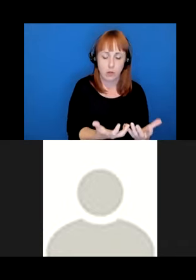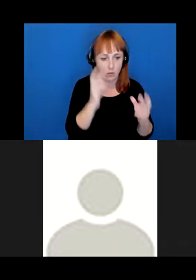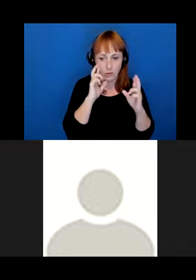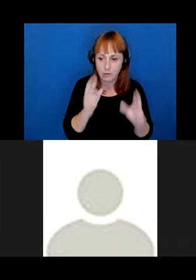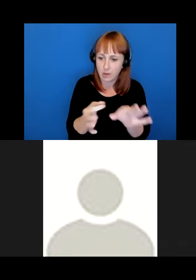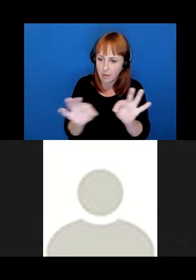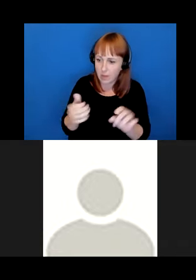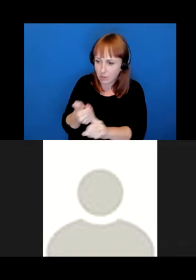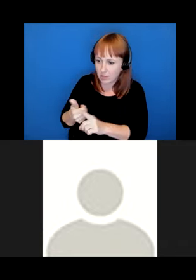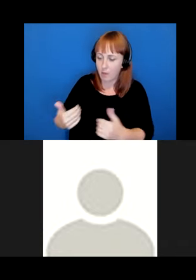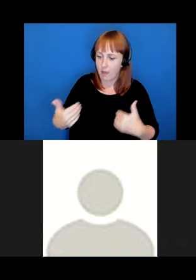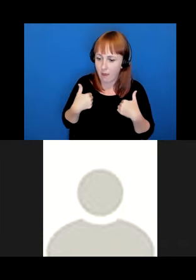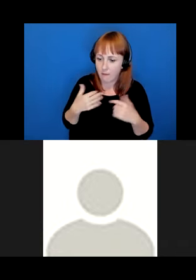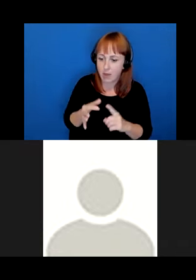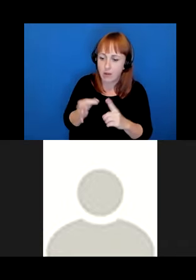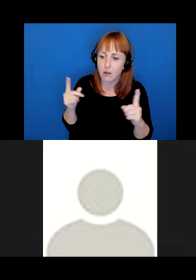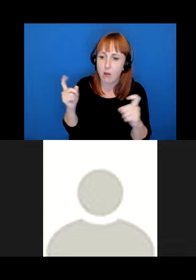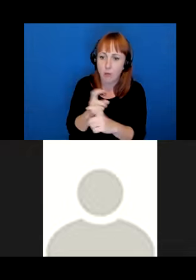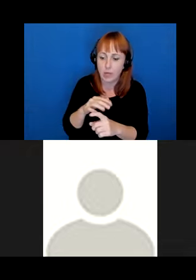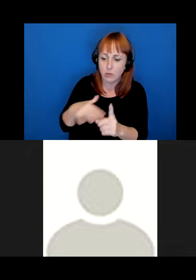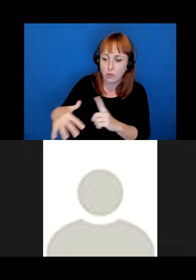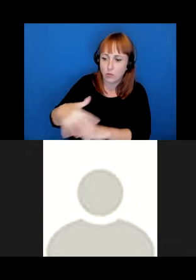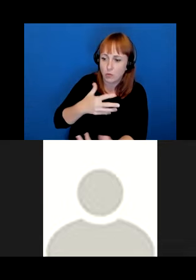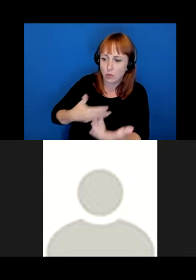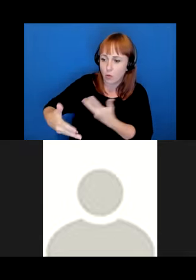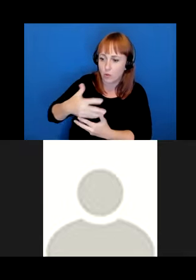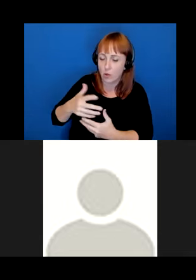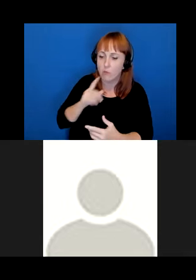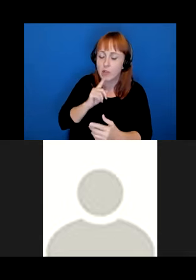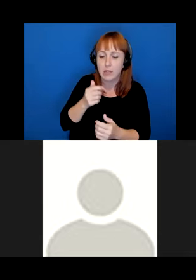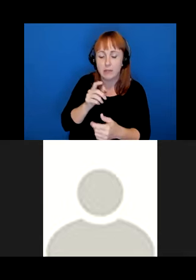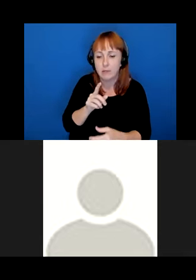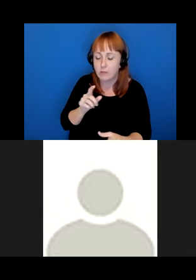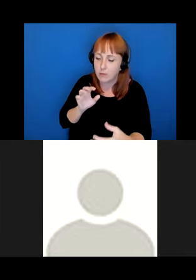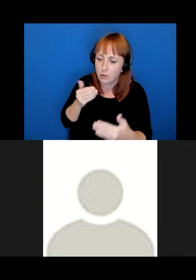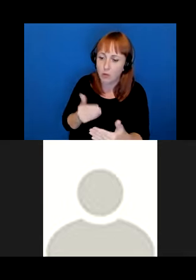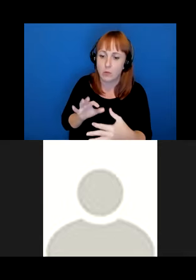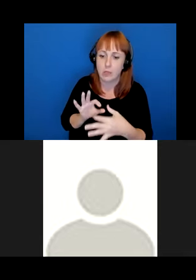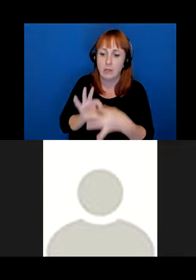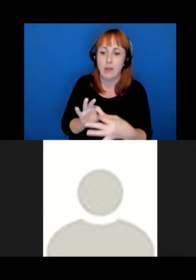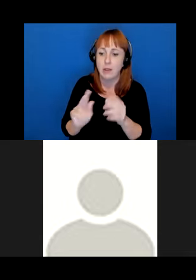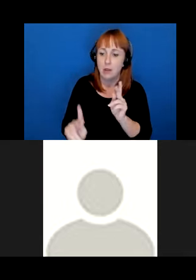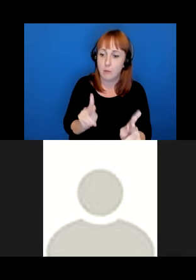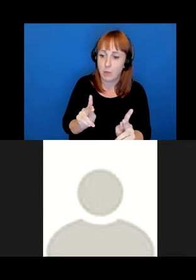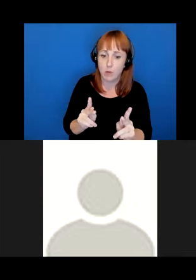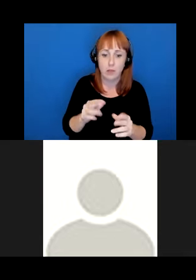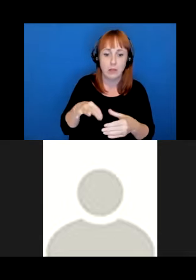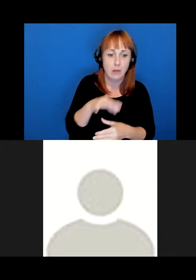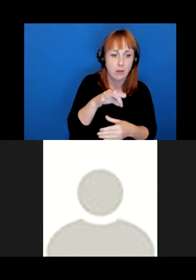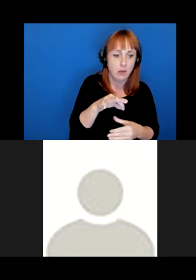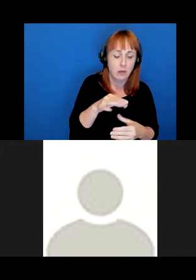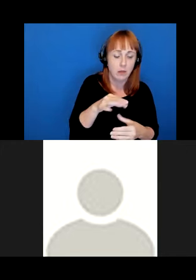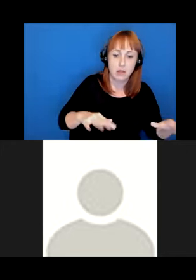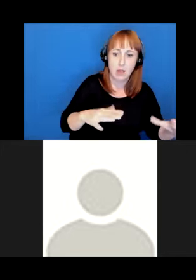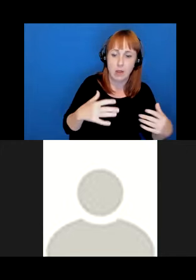complex social contexts and are often intimately tied to peoplehood, spirituality, land and wellness, among other